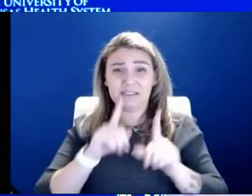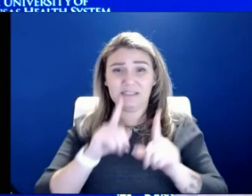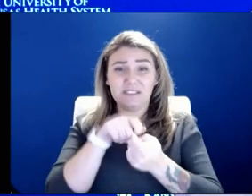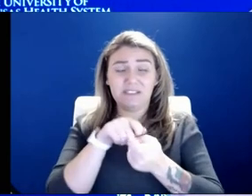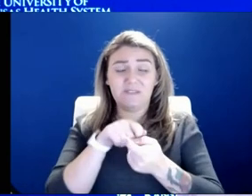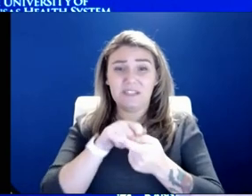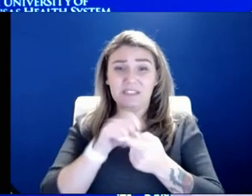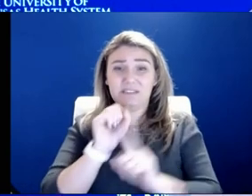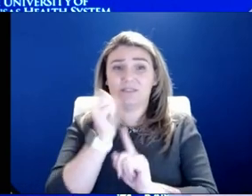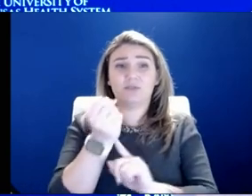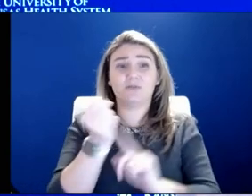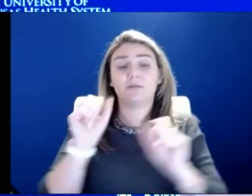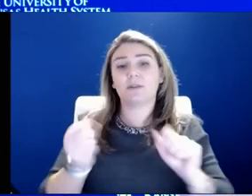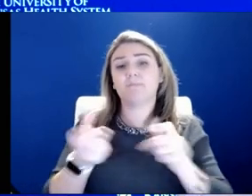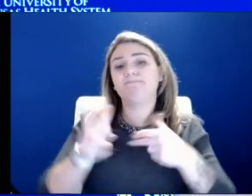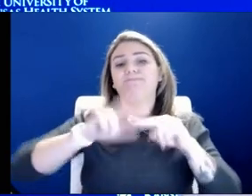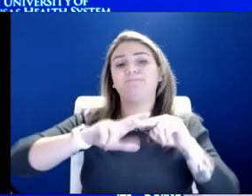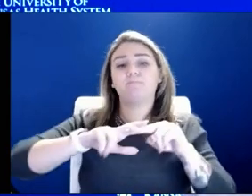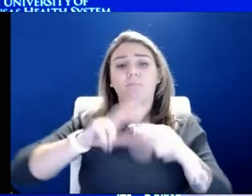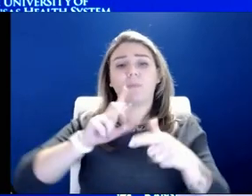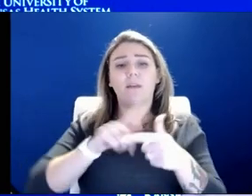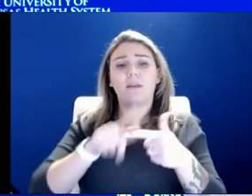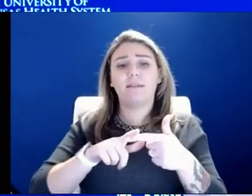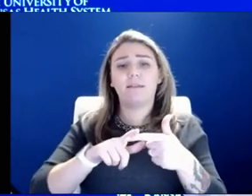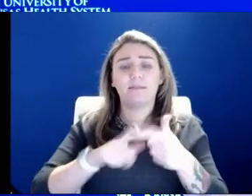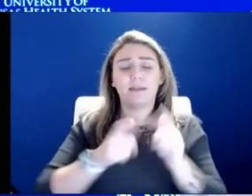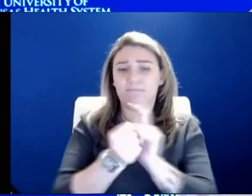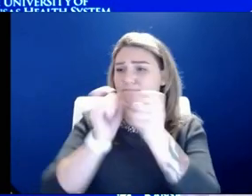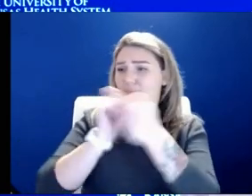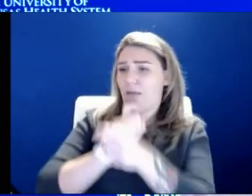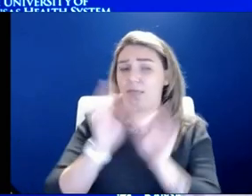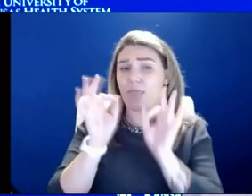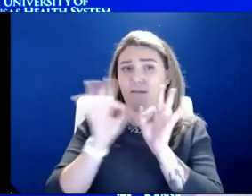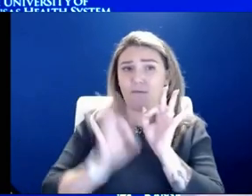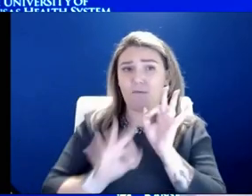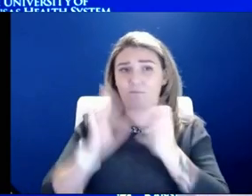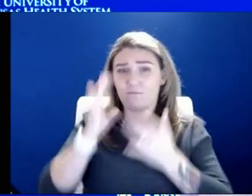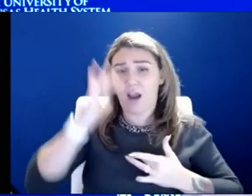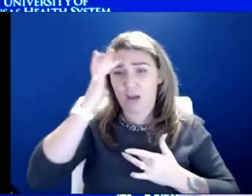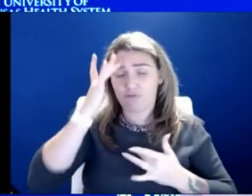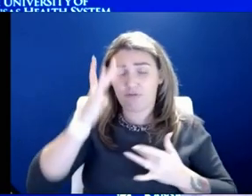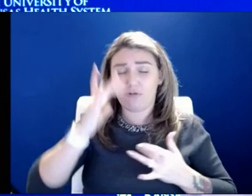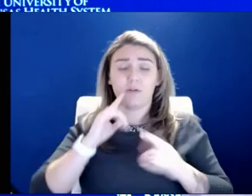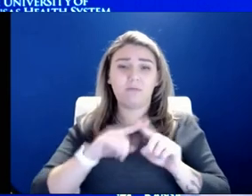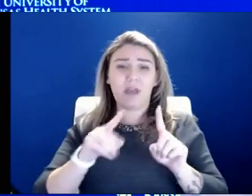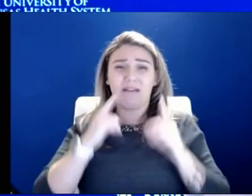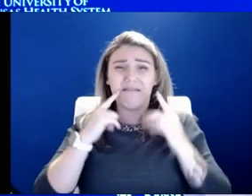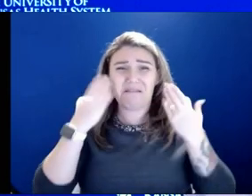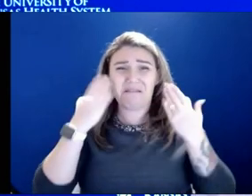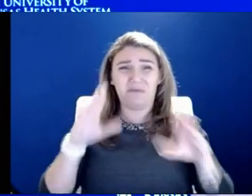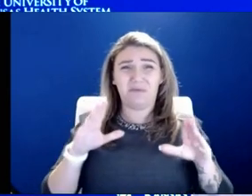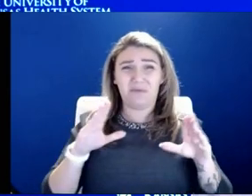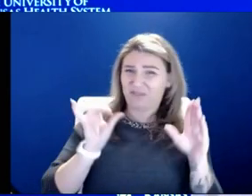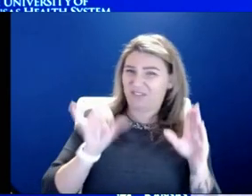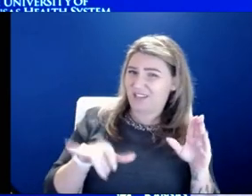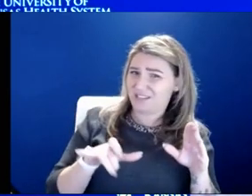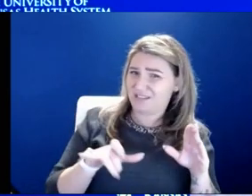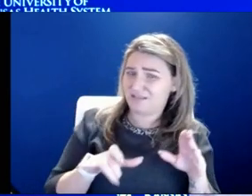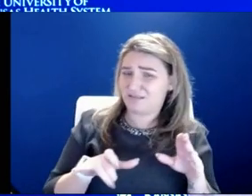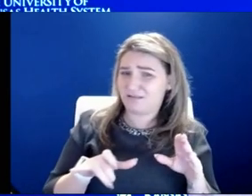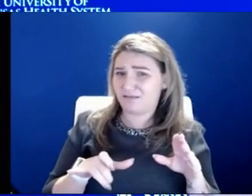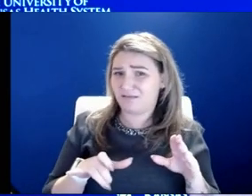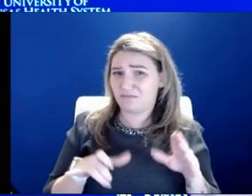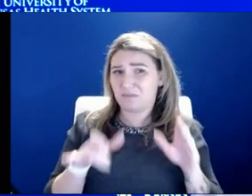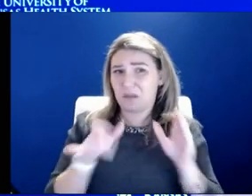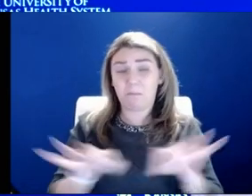increase and then displace the other viral variants. So, but, but I don't know that that's necessarily too important now